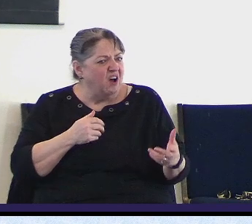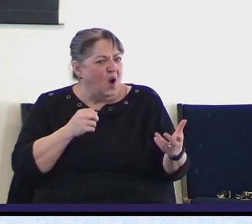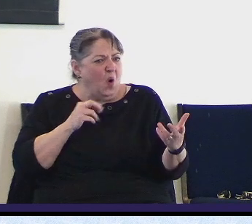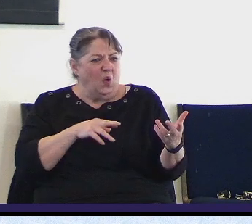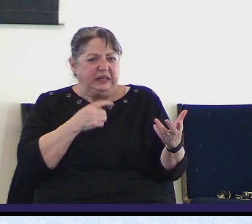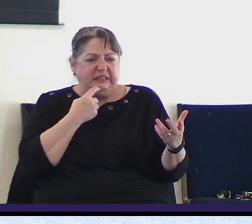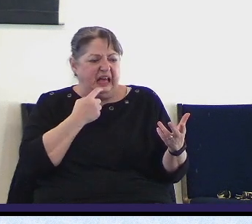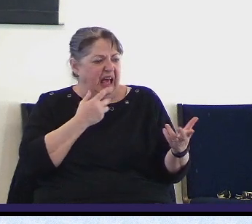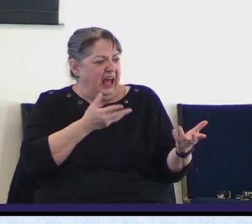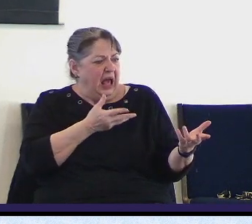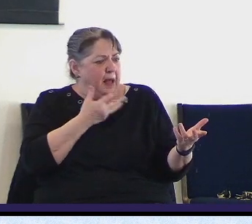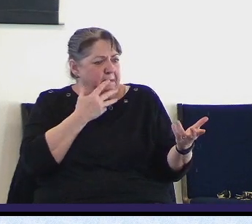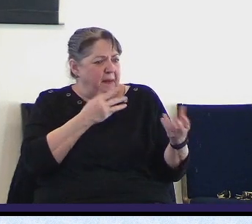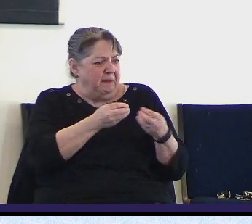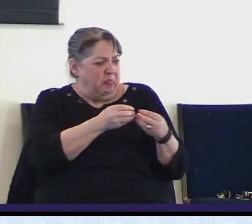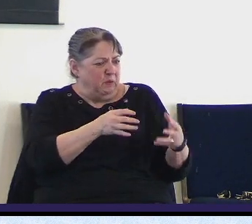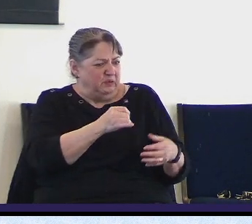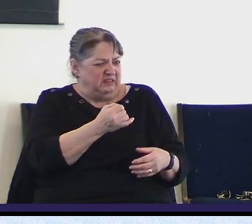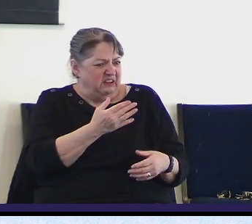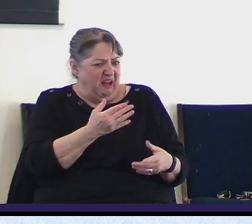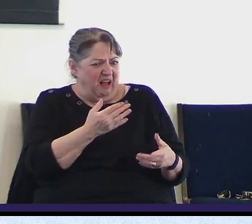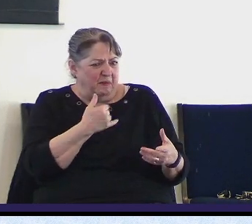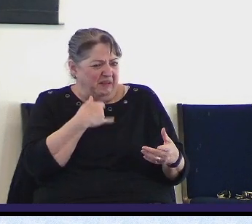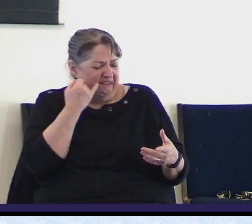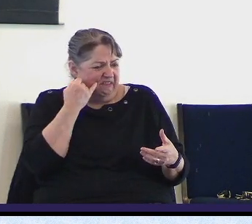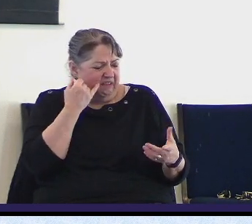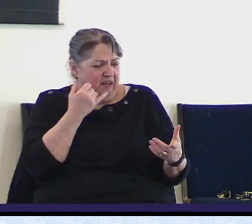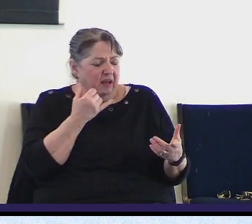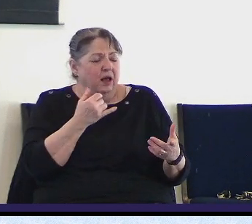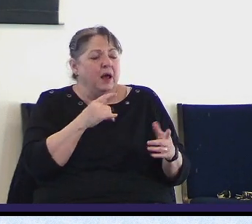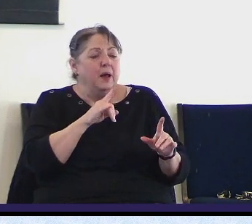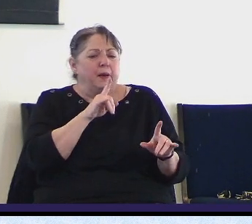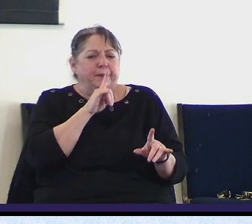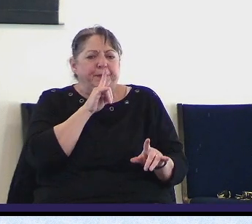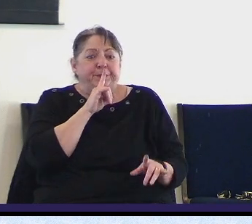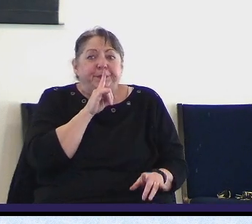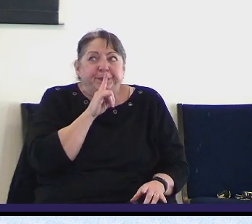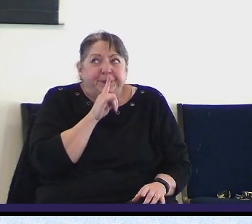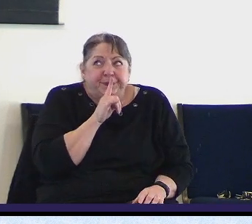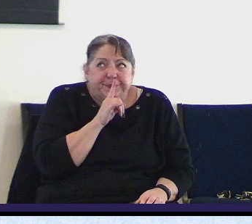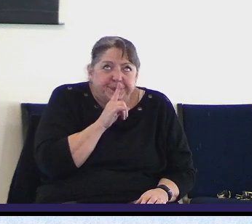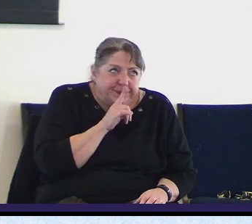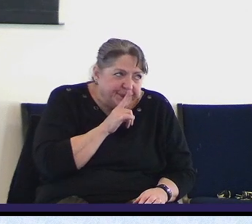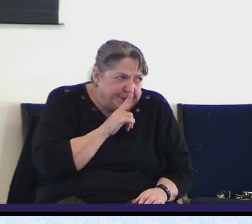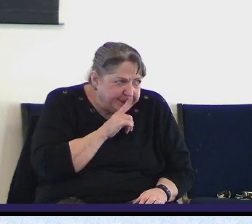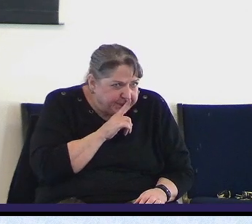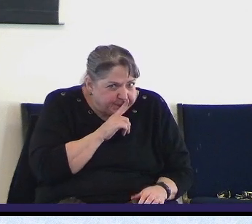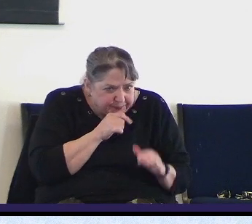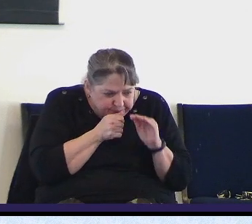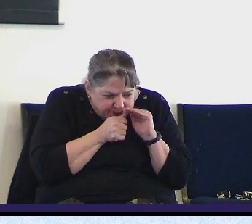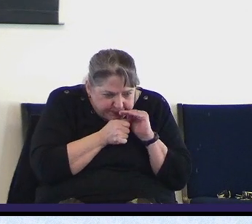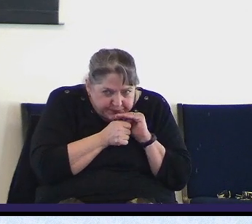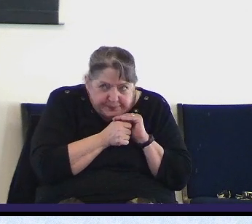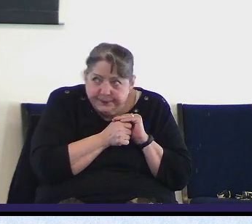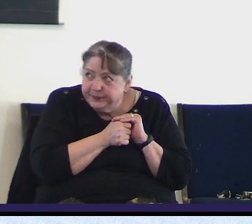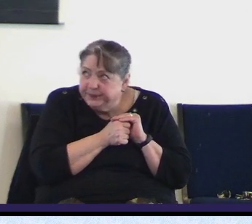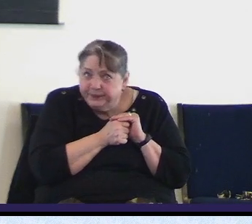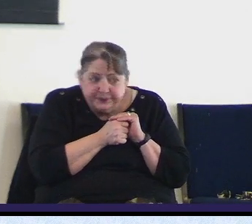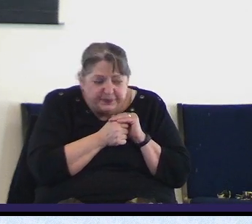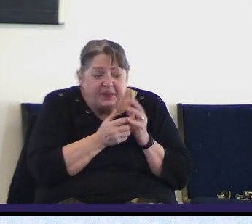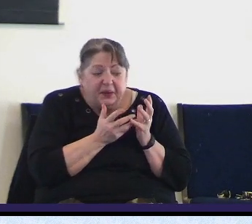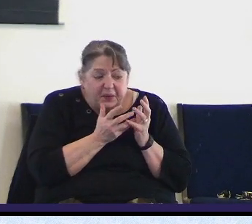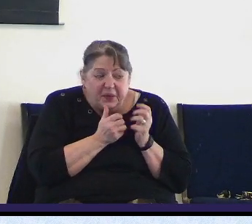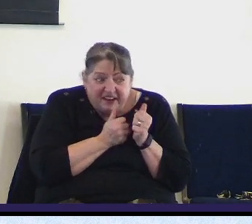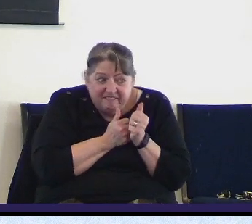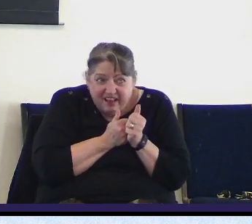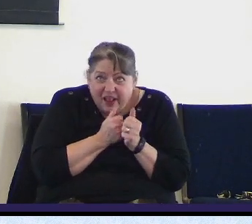position they might lose their job and so they preferred to stay quiet maybe they were godly people all around